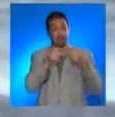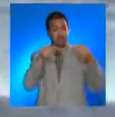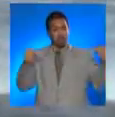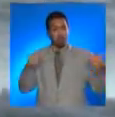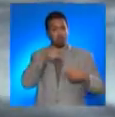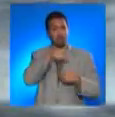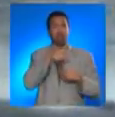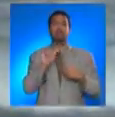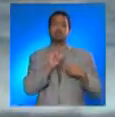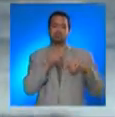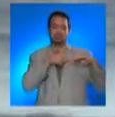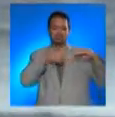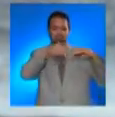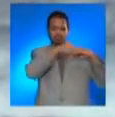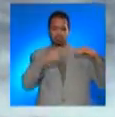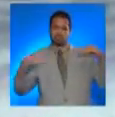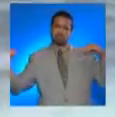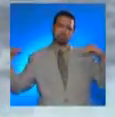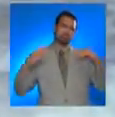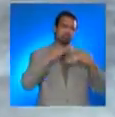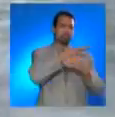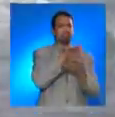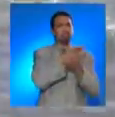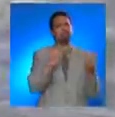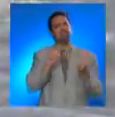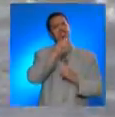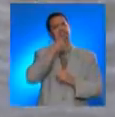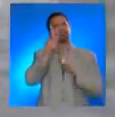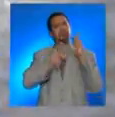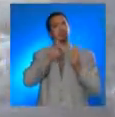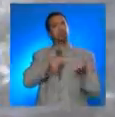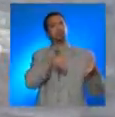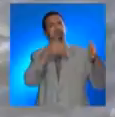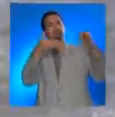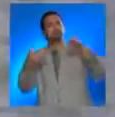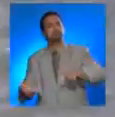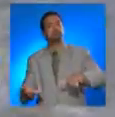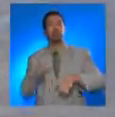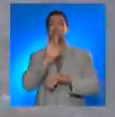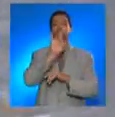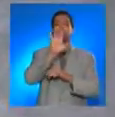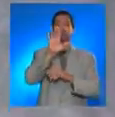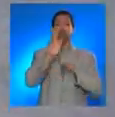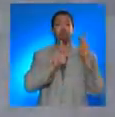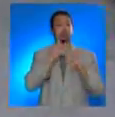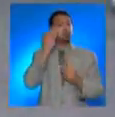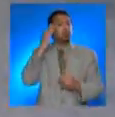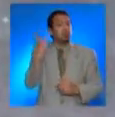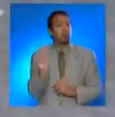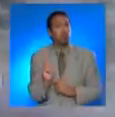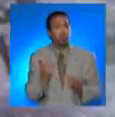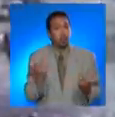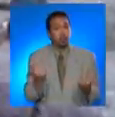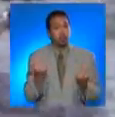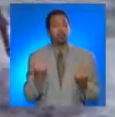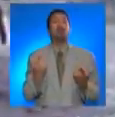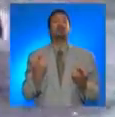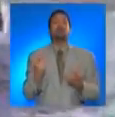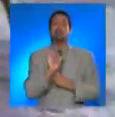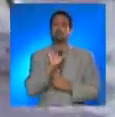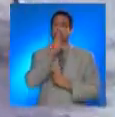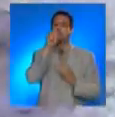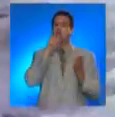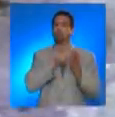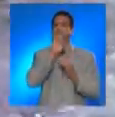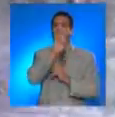Japan was devastated. There, 100 people died, 85 disappeared, 855 were wounded, and 1